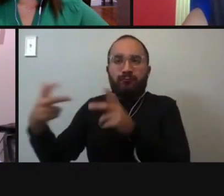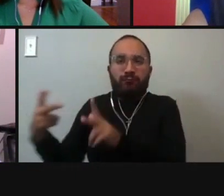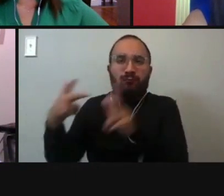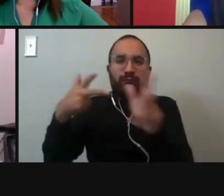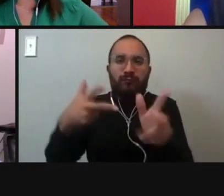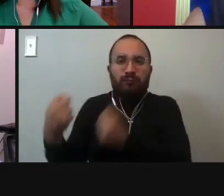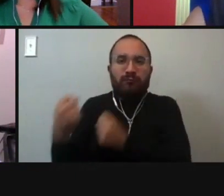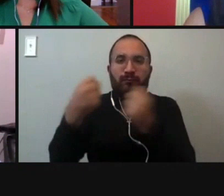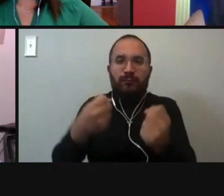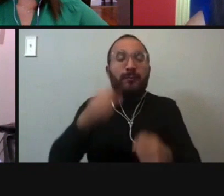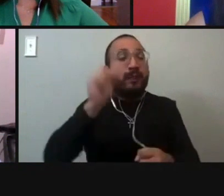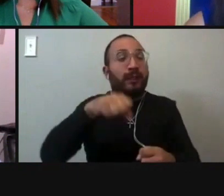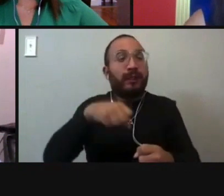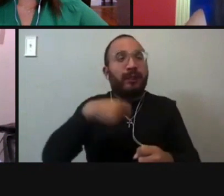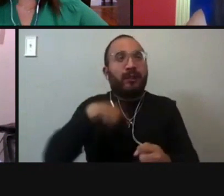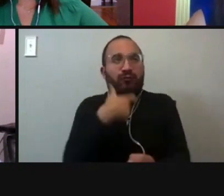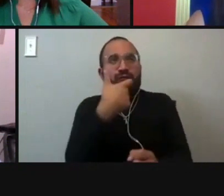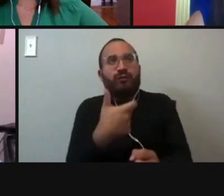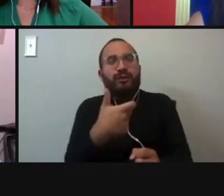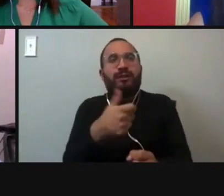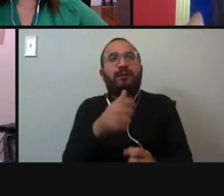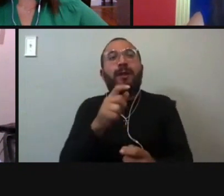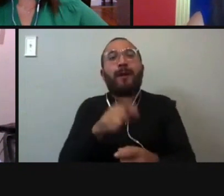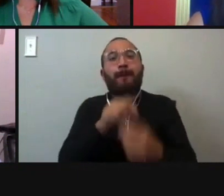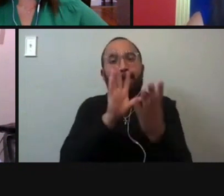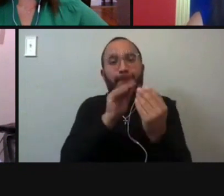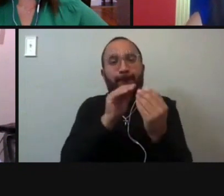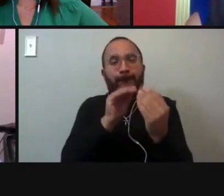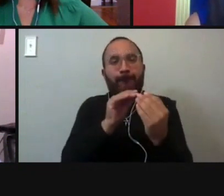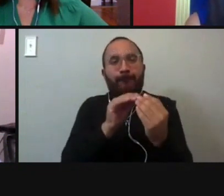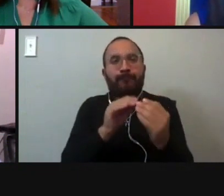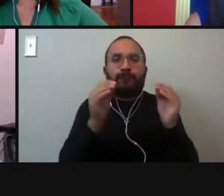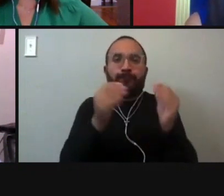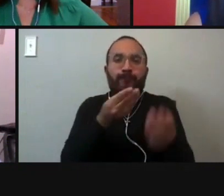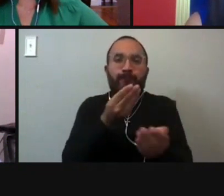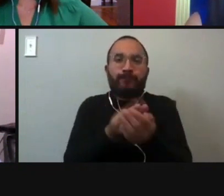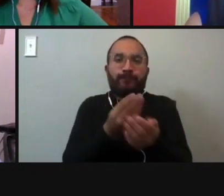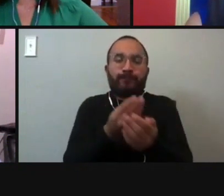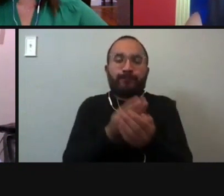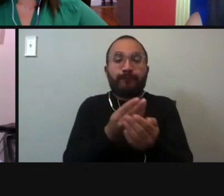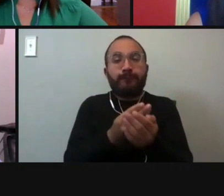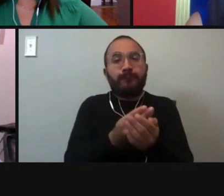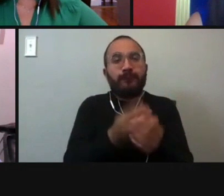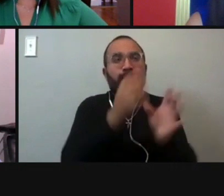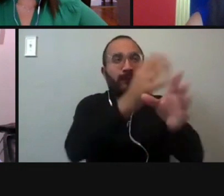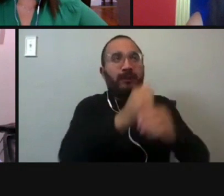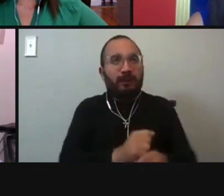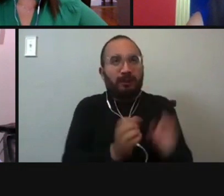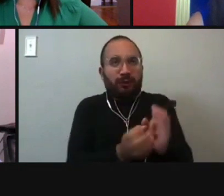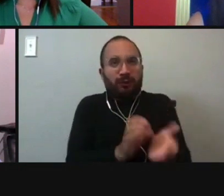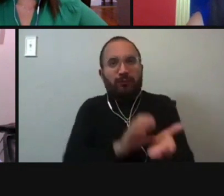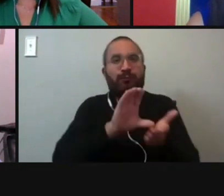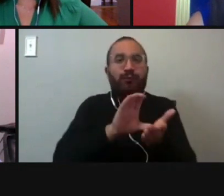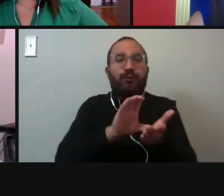I was watching commissioner's court meetings where they were talking about investing more in, uh, preparing for the elections and the commissioners